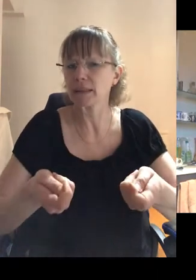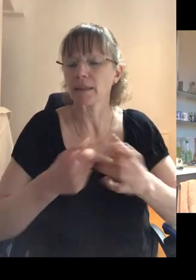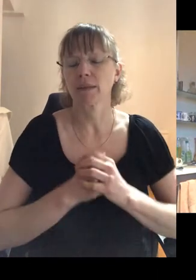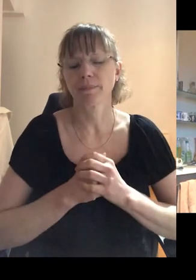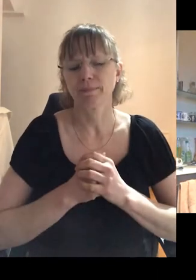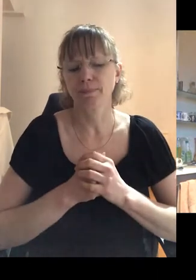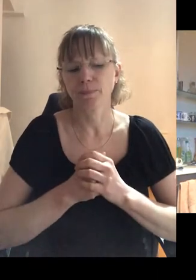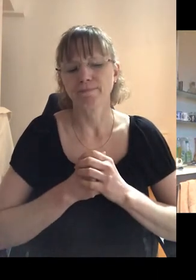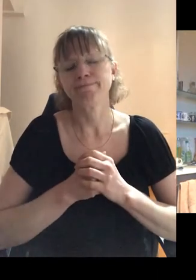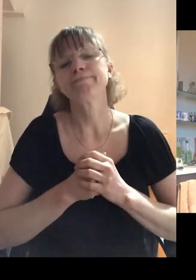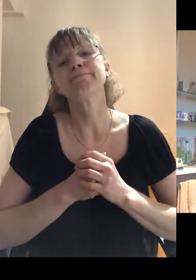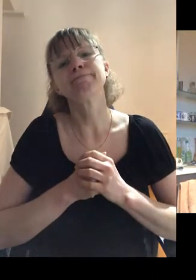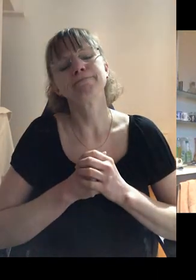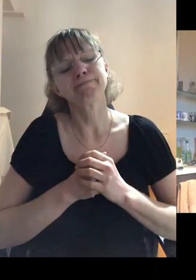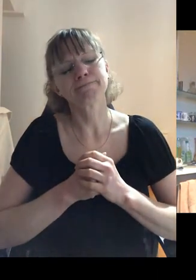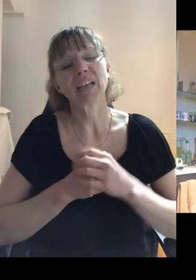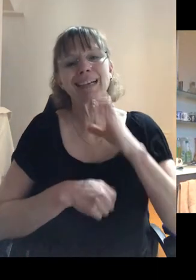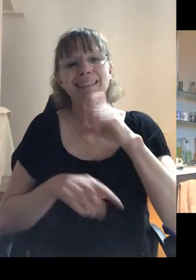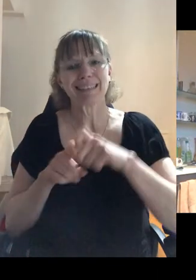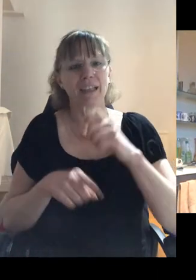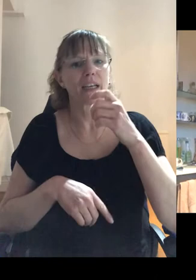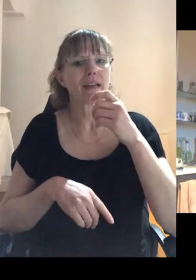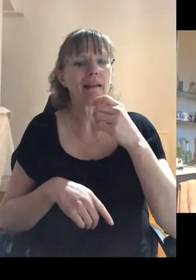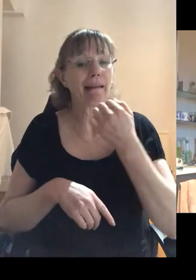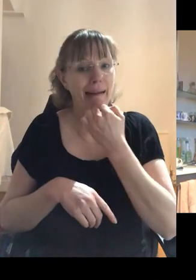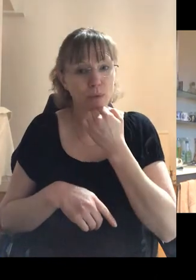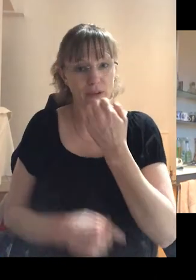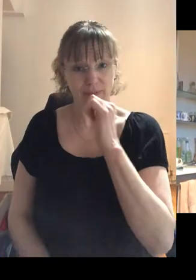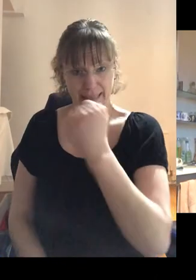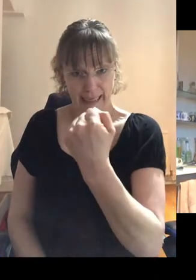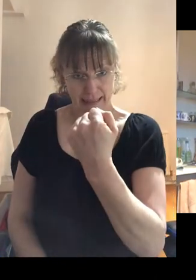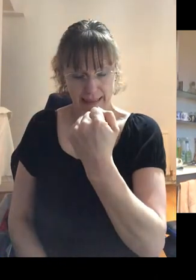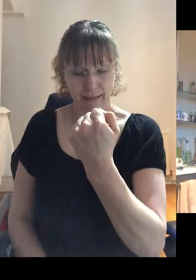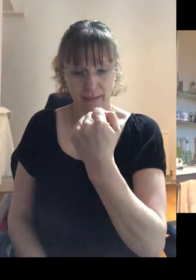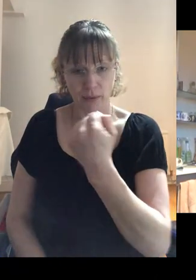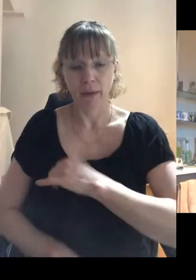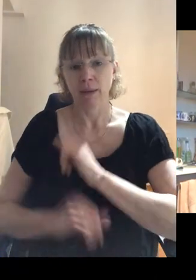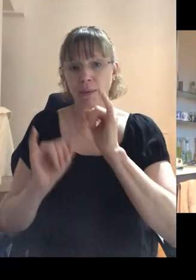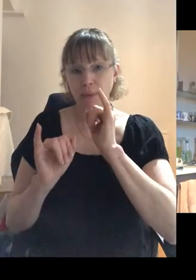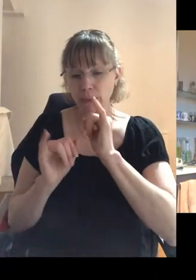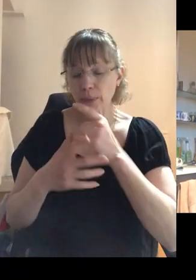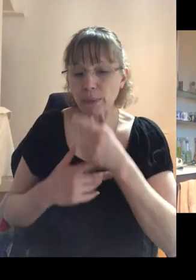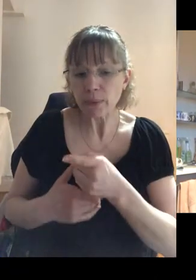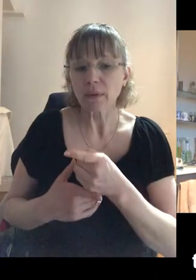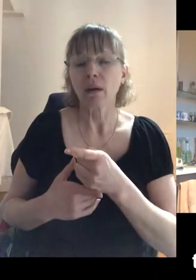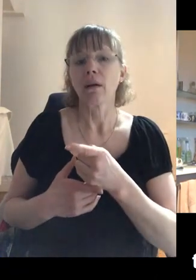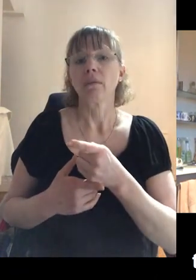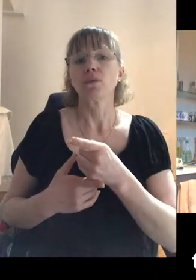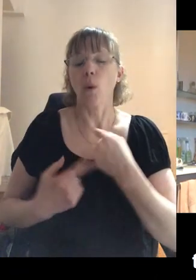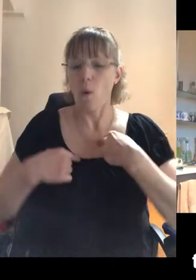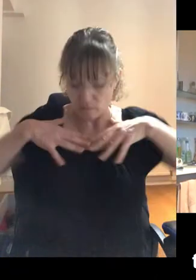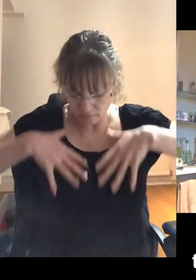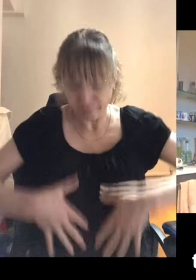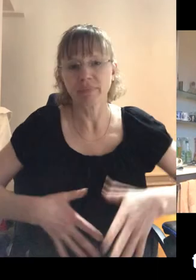Uh, a CD4 count of 10, a year and a half of chemotherapy for, for the, for this Kaposi's sarcoma that had